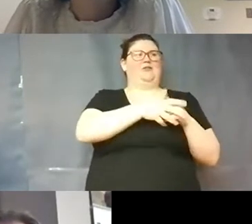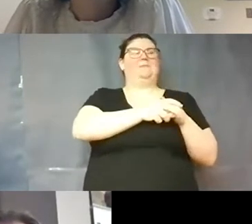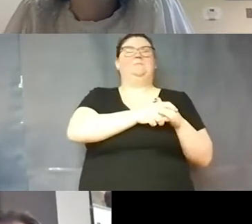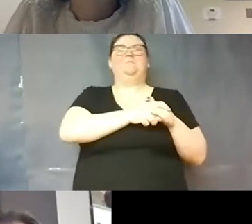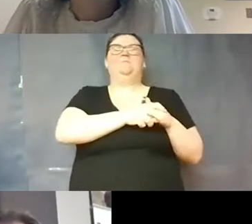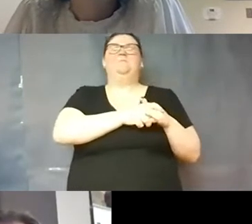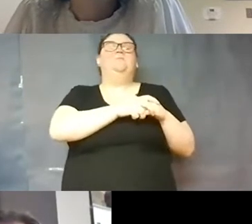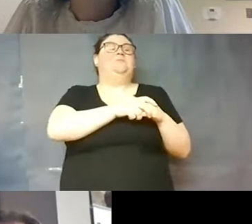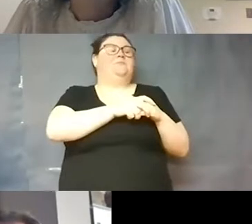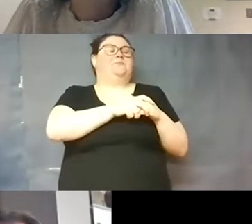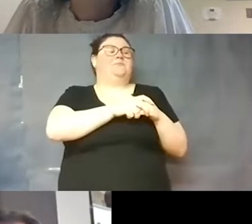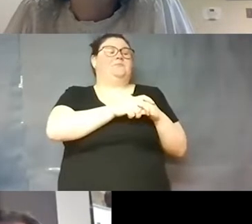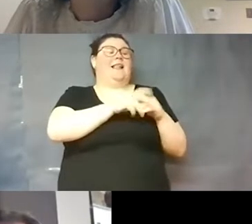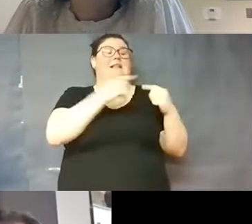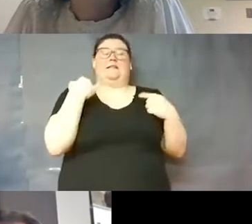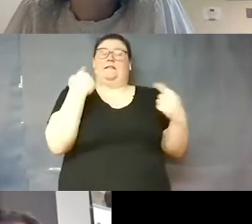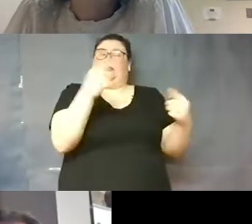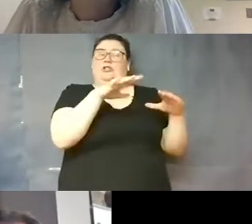um and